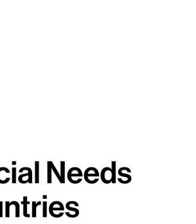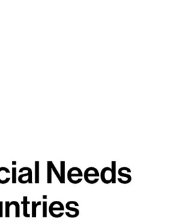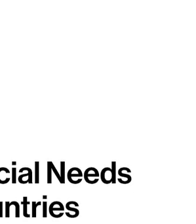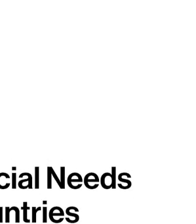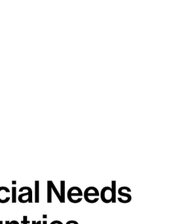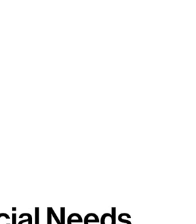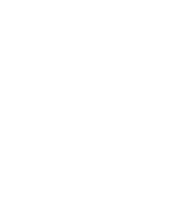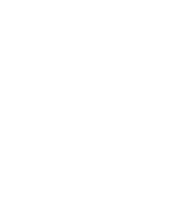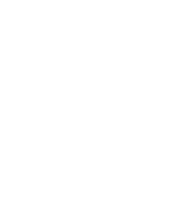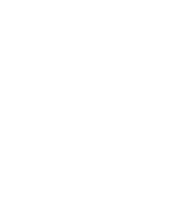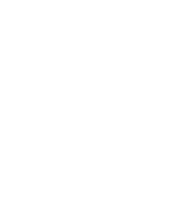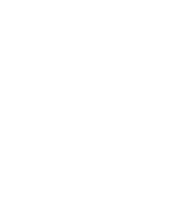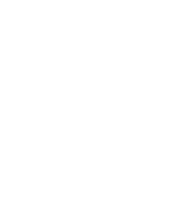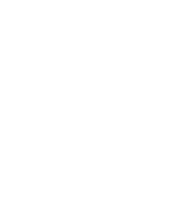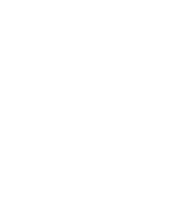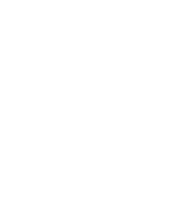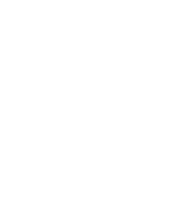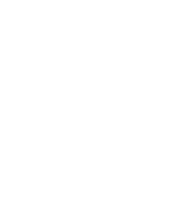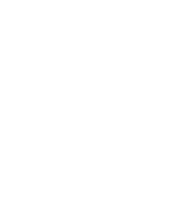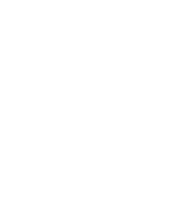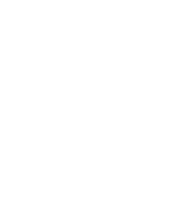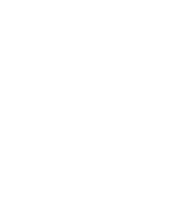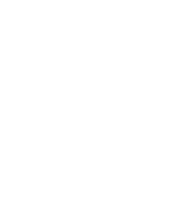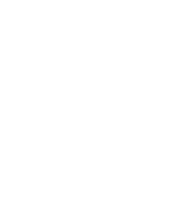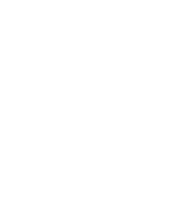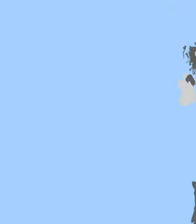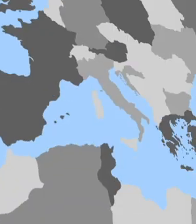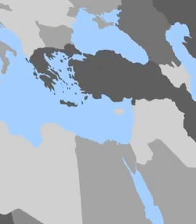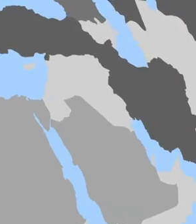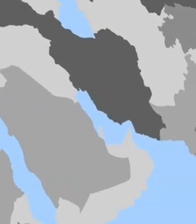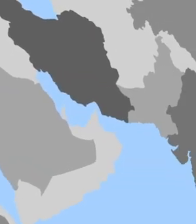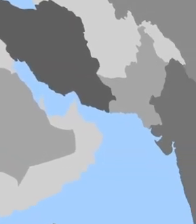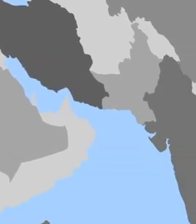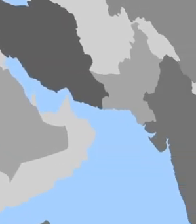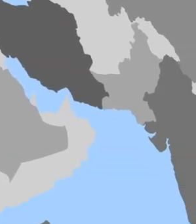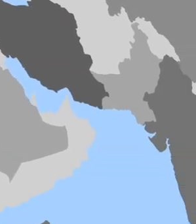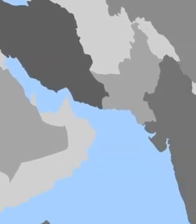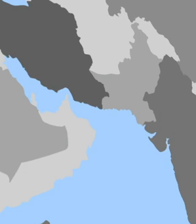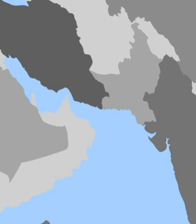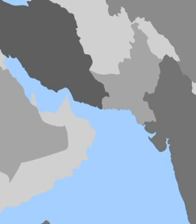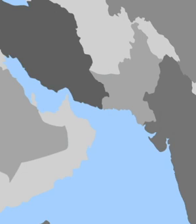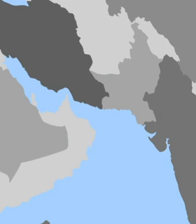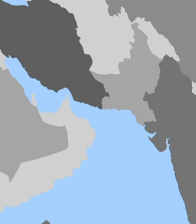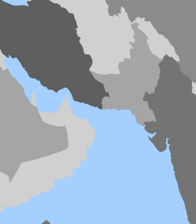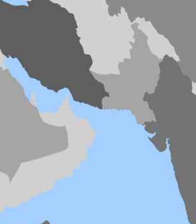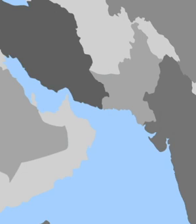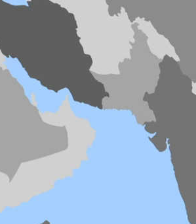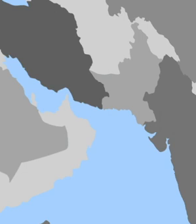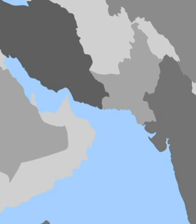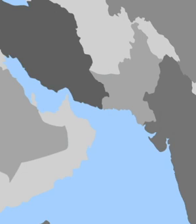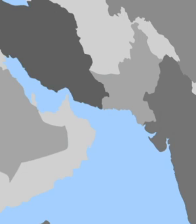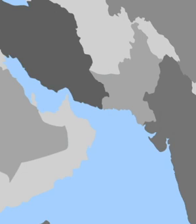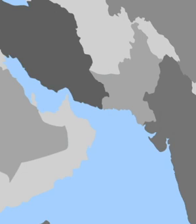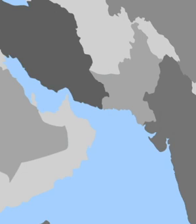Special Needs Initiative for Growth. Technical and vocational education for special needs young adults in low-middle income